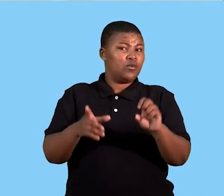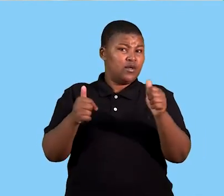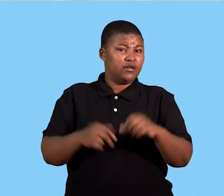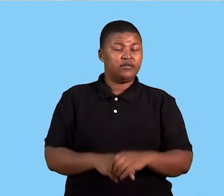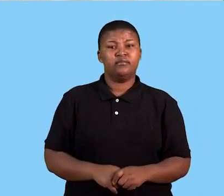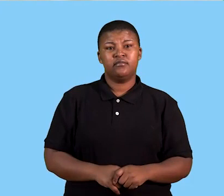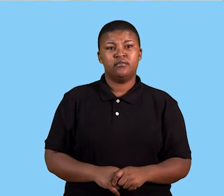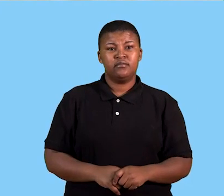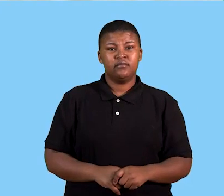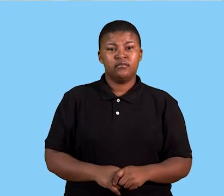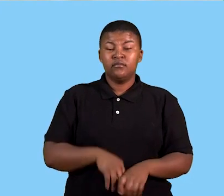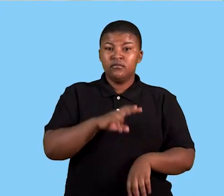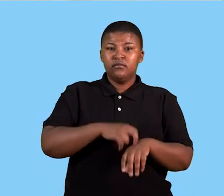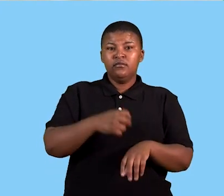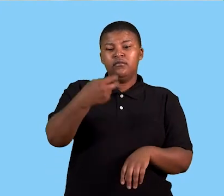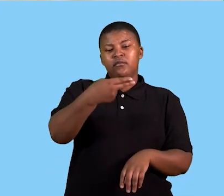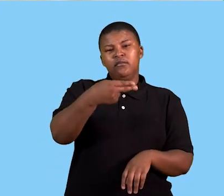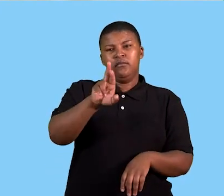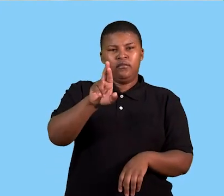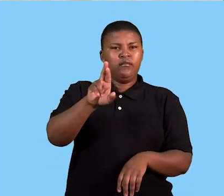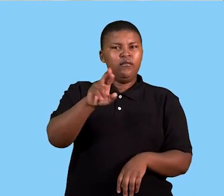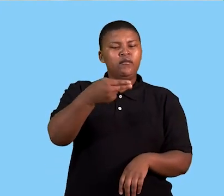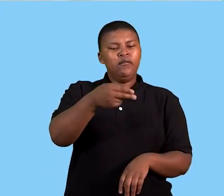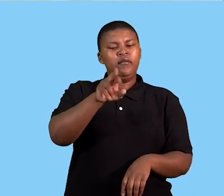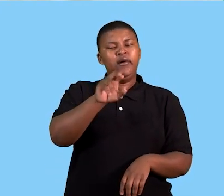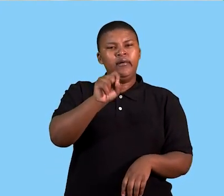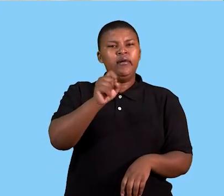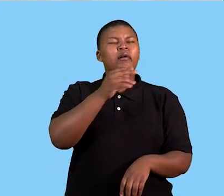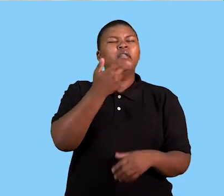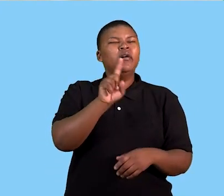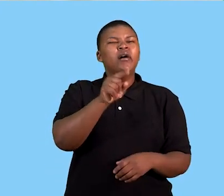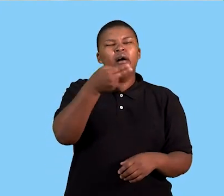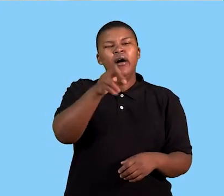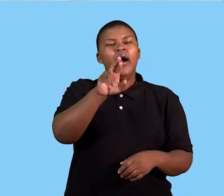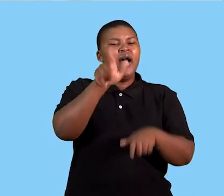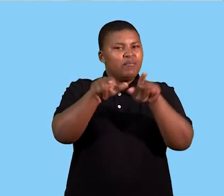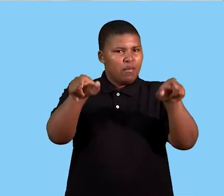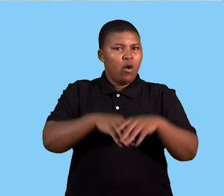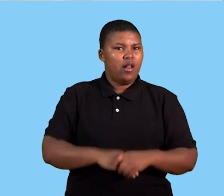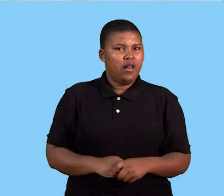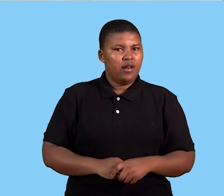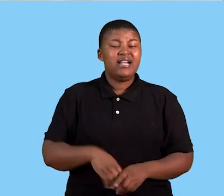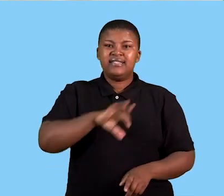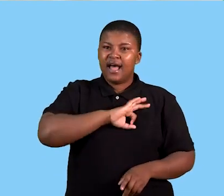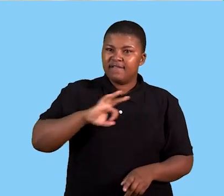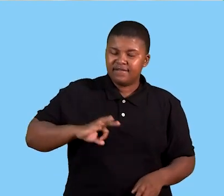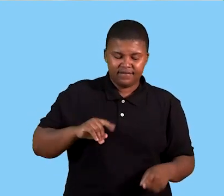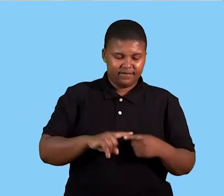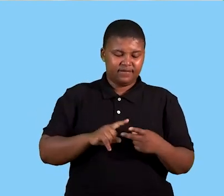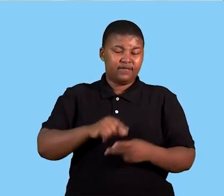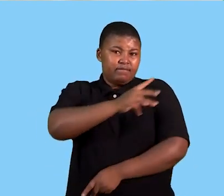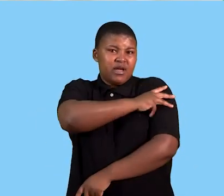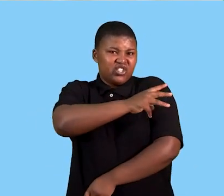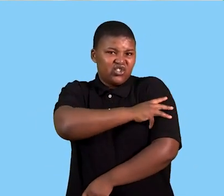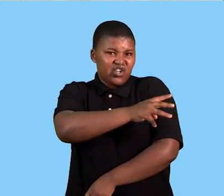The first thing we need, obviously, is human resources. Now human resources is the people, it's the employees, it's